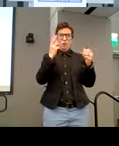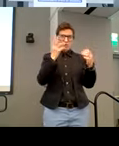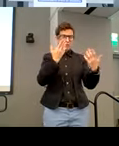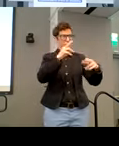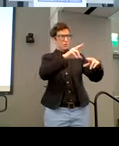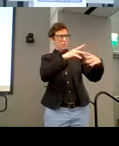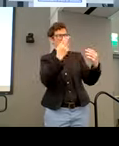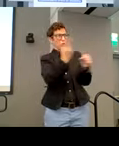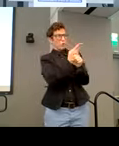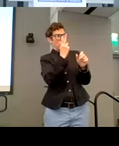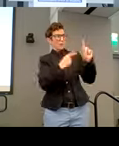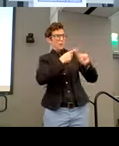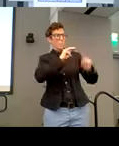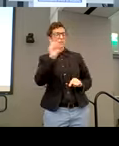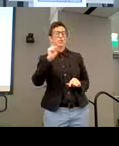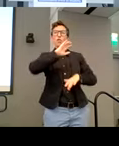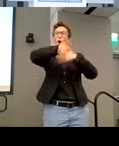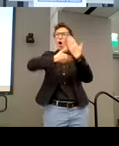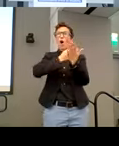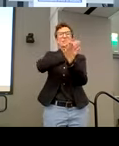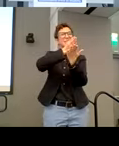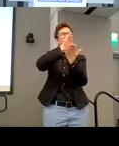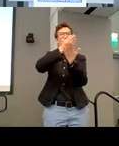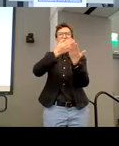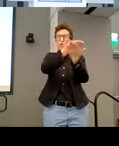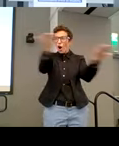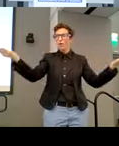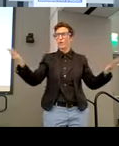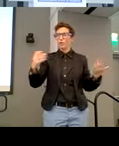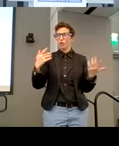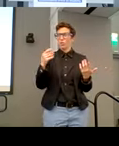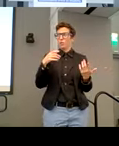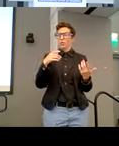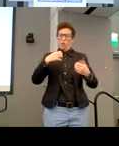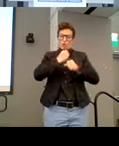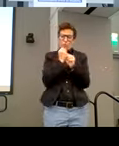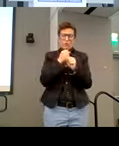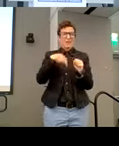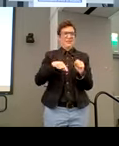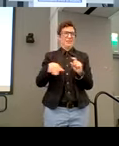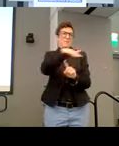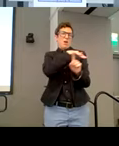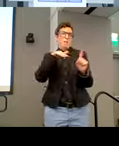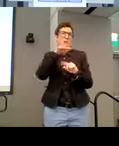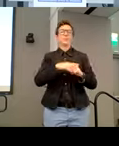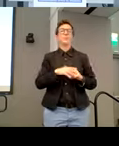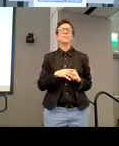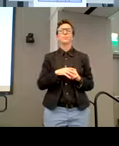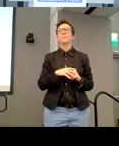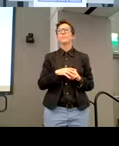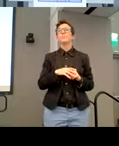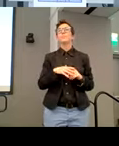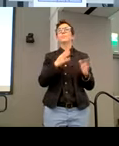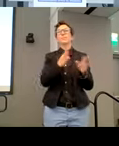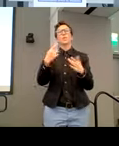across all those sectors, it's all you guys who have created this environment. So I want to just talk